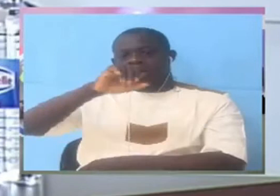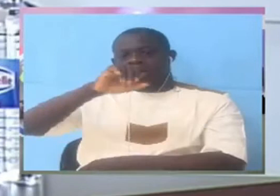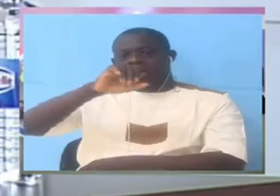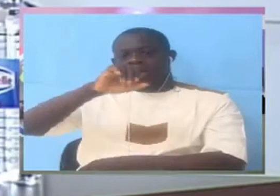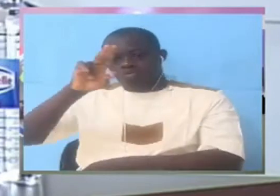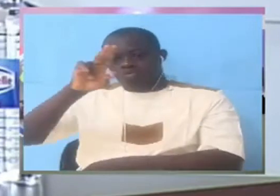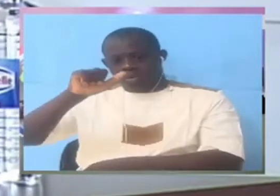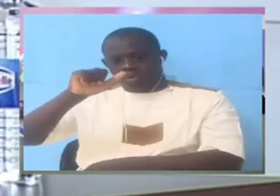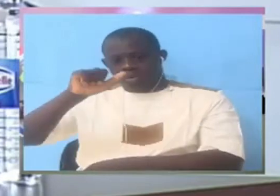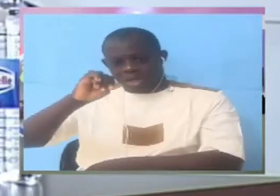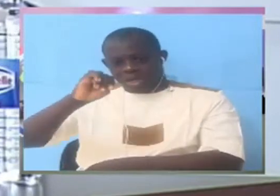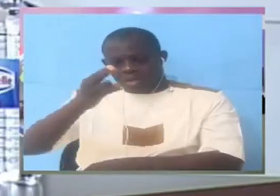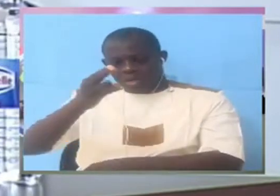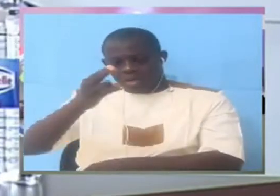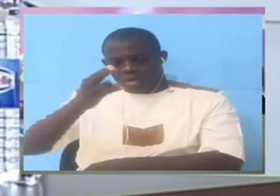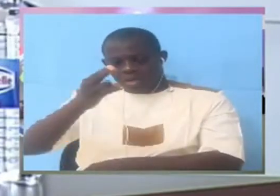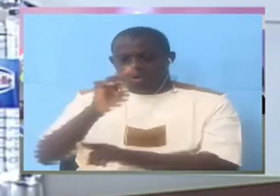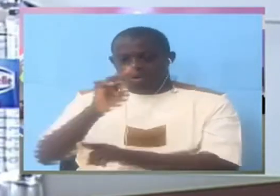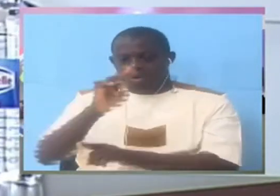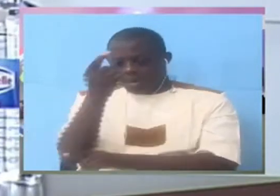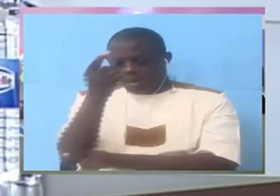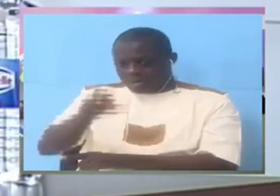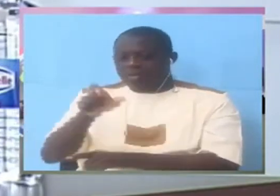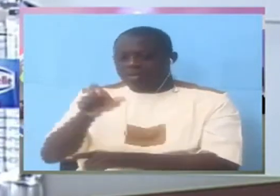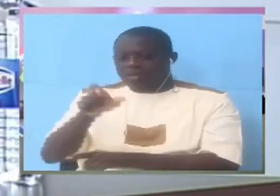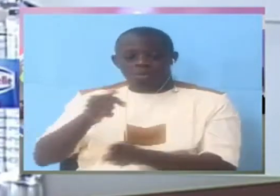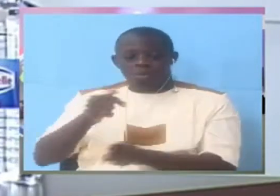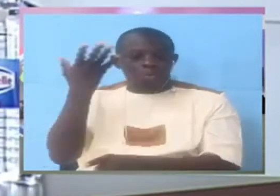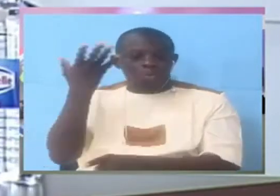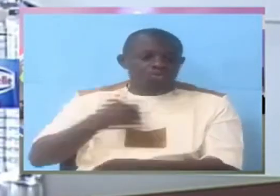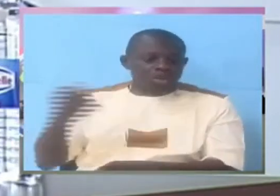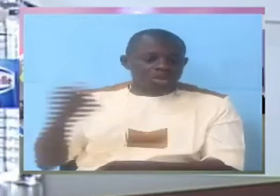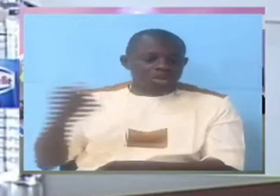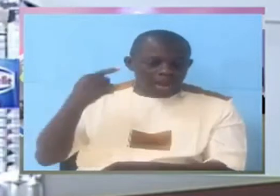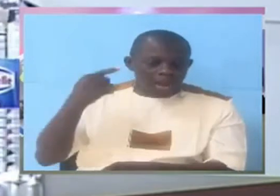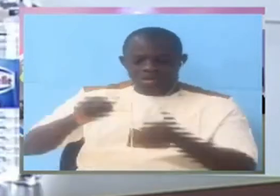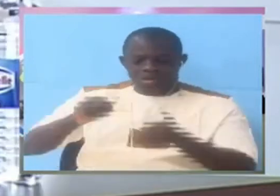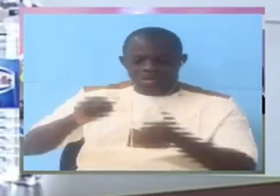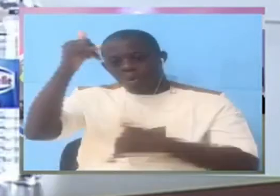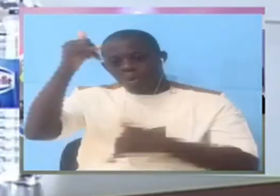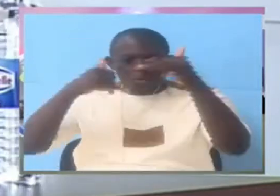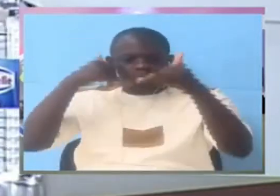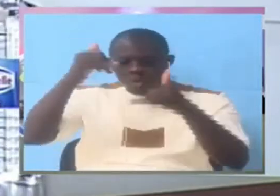him when i heard about it i started calling people i know if in job at money i went to his place